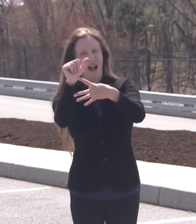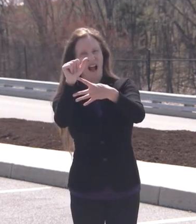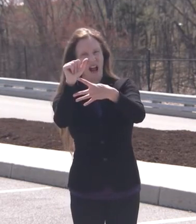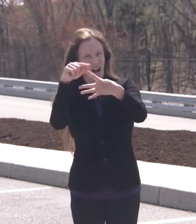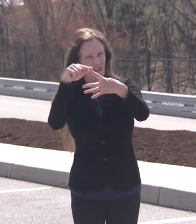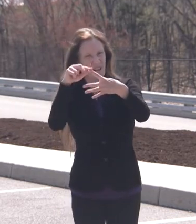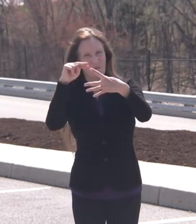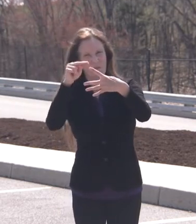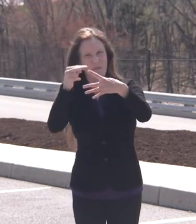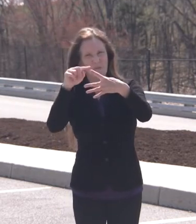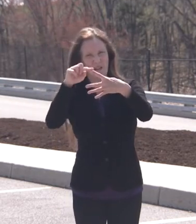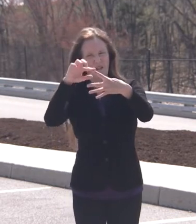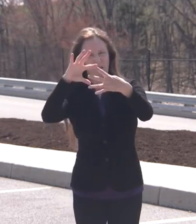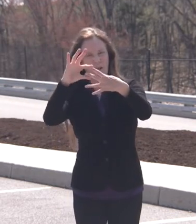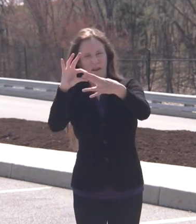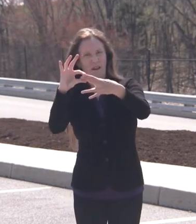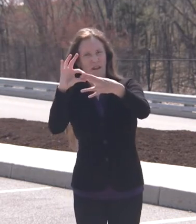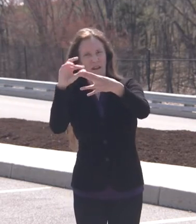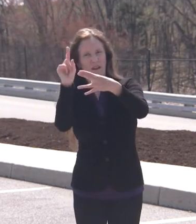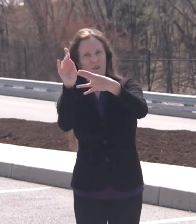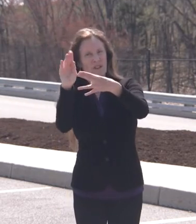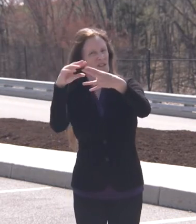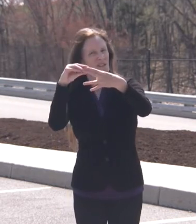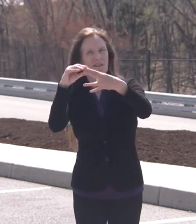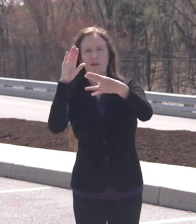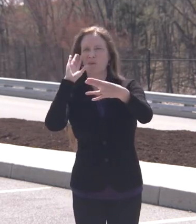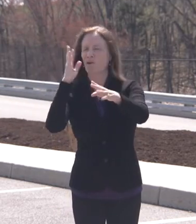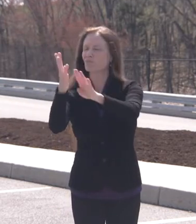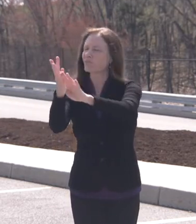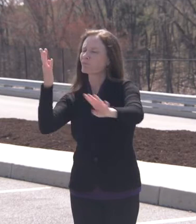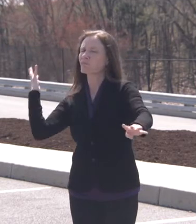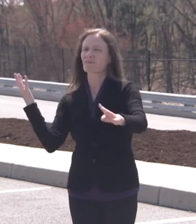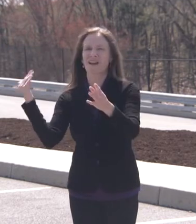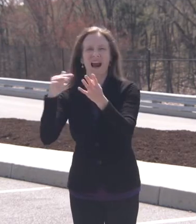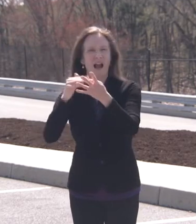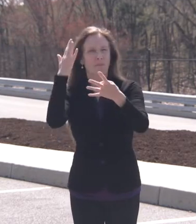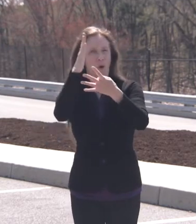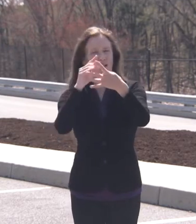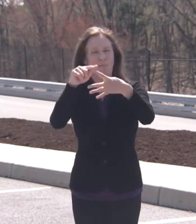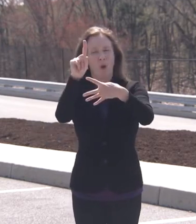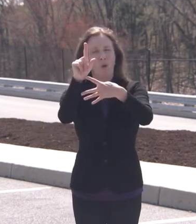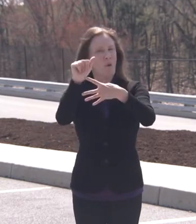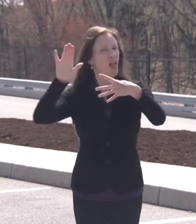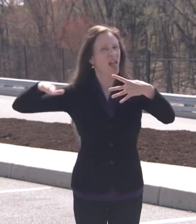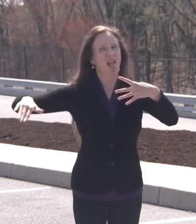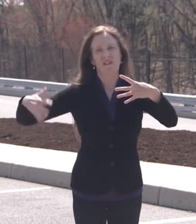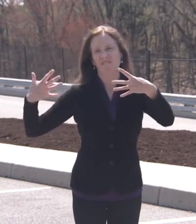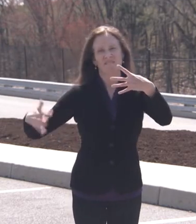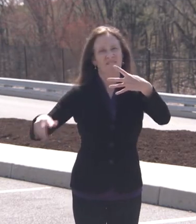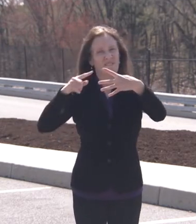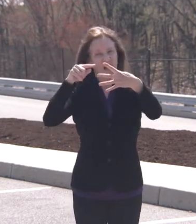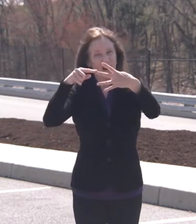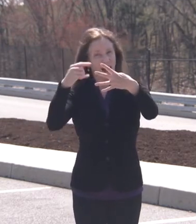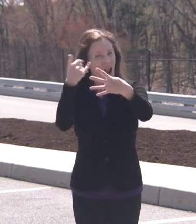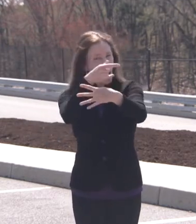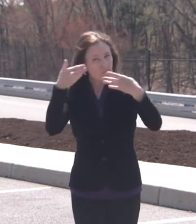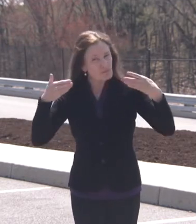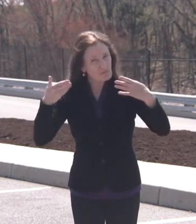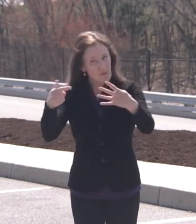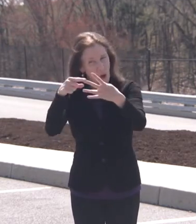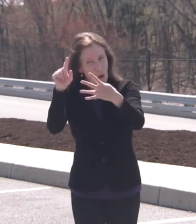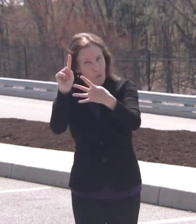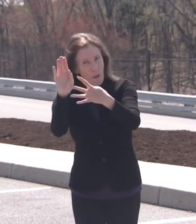backlog that we saw earlier this year. They're expecting, especially with the numbers anticipated for these next two